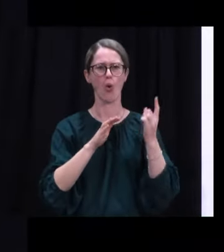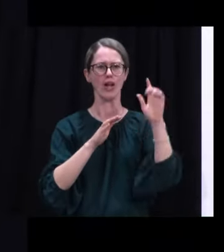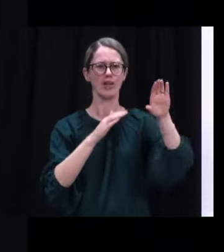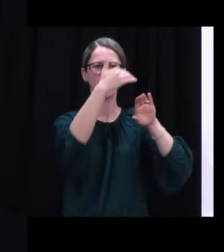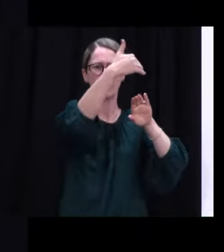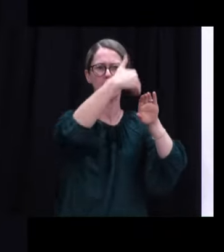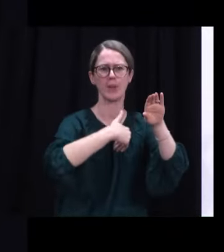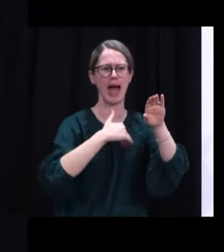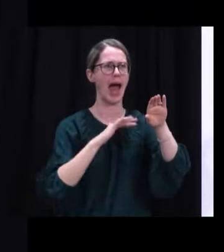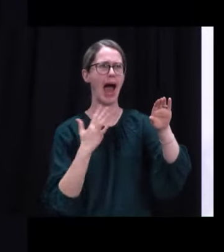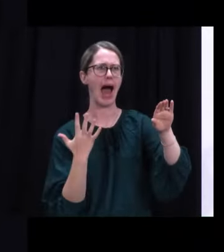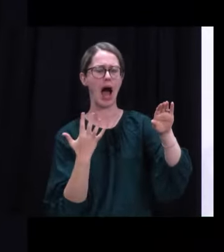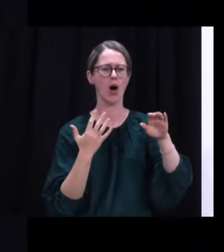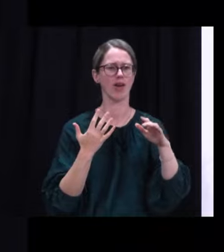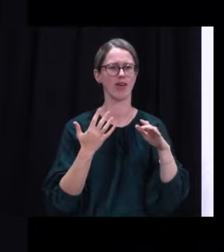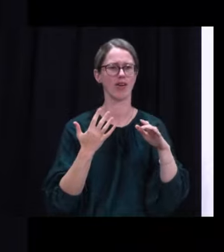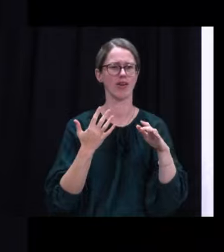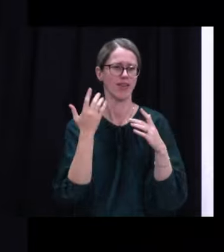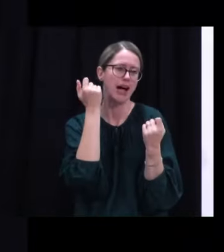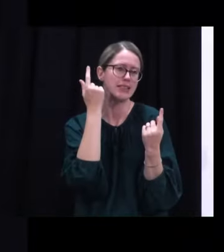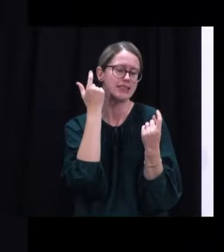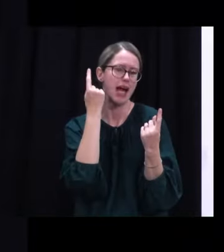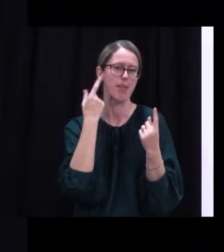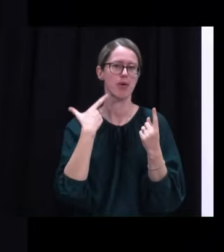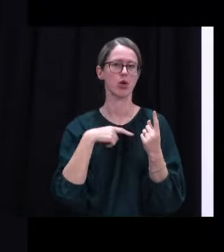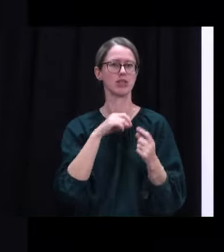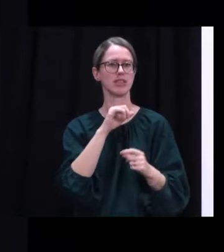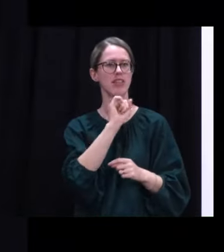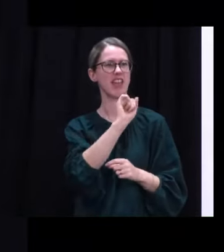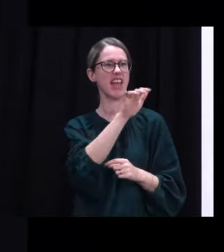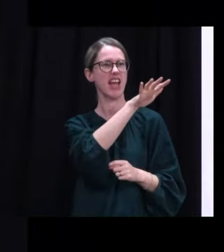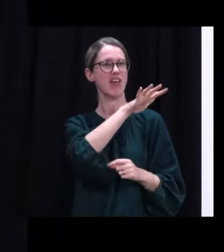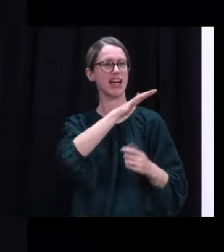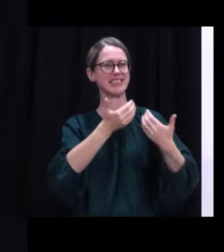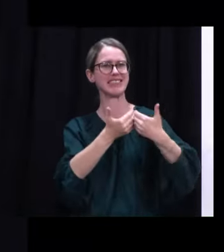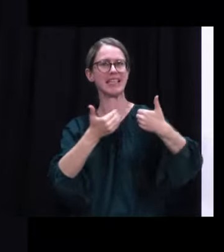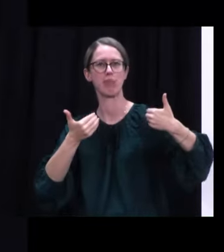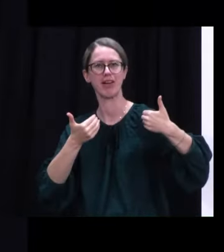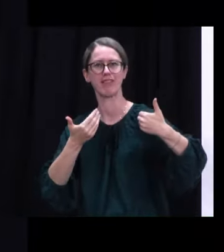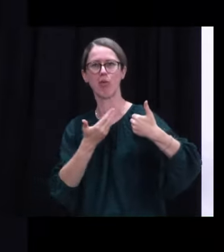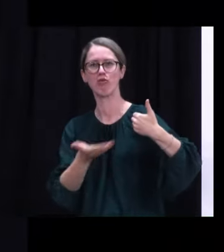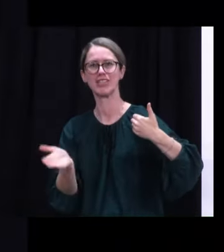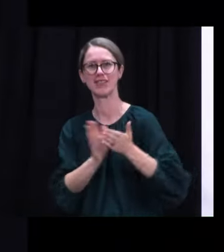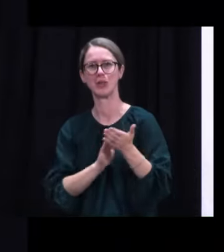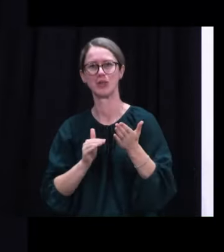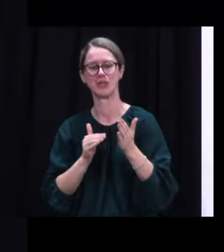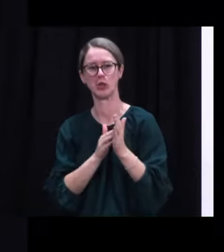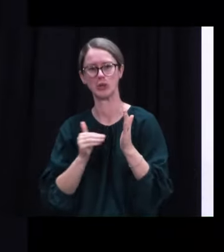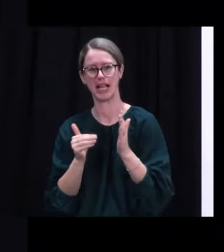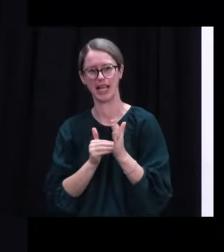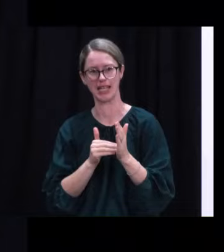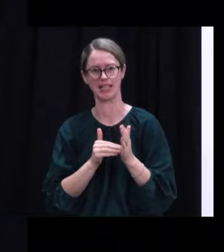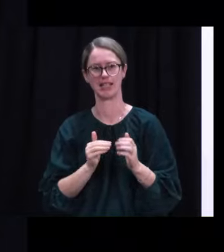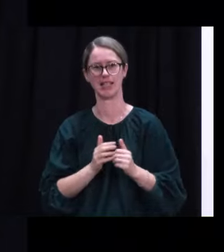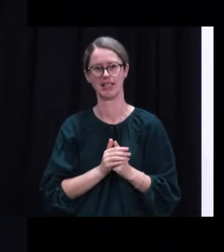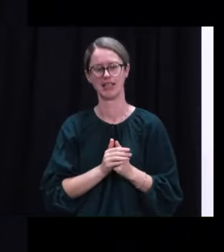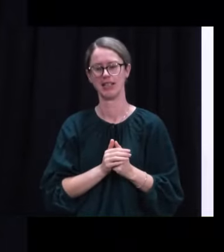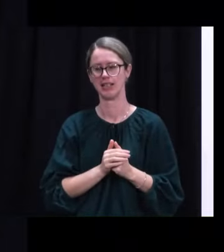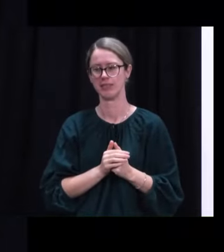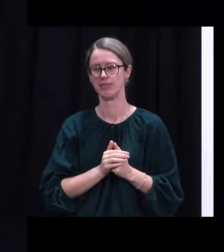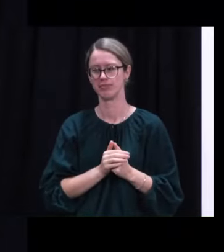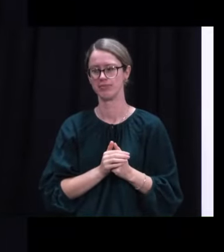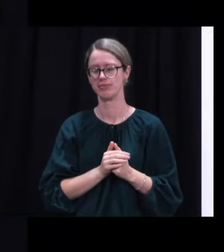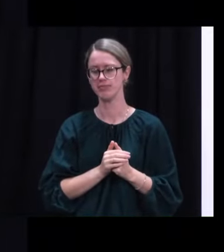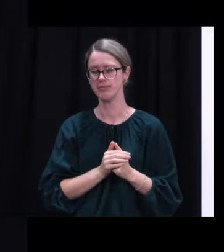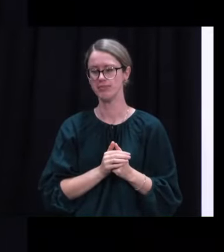Auckland which is understandable given the area is effectively cut off from the rest of the country while Auckland remains at level four. You will have